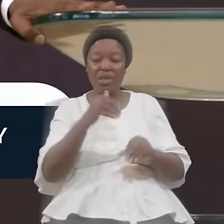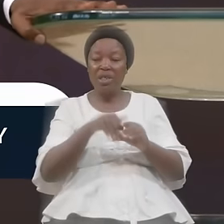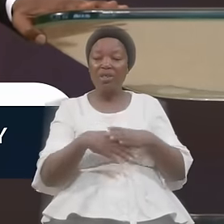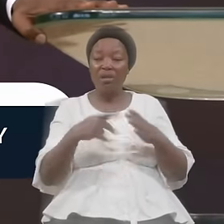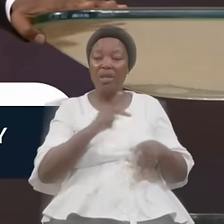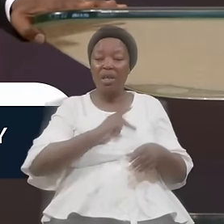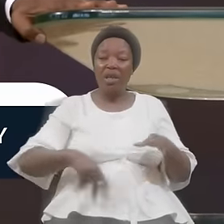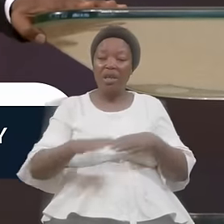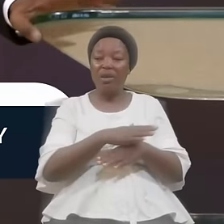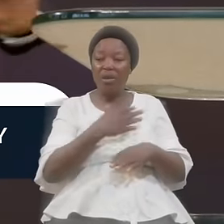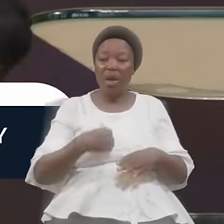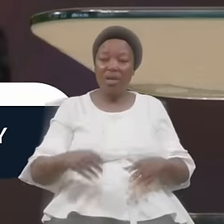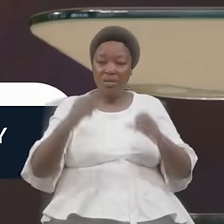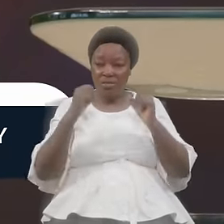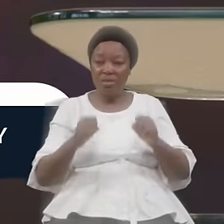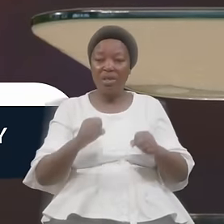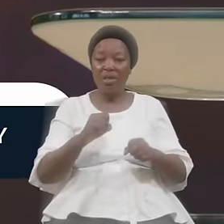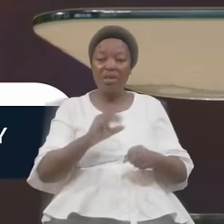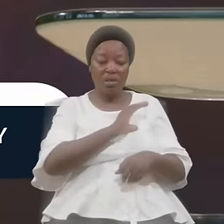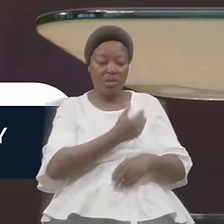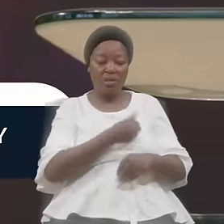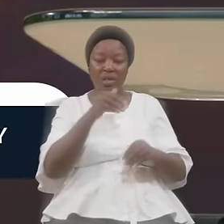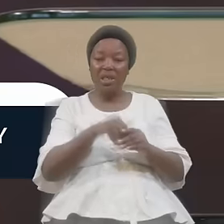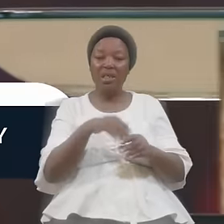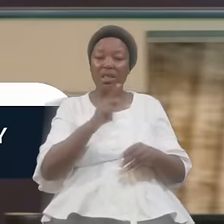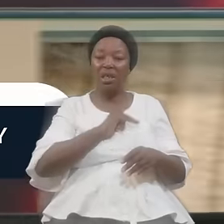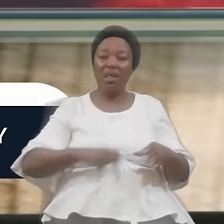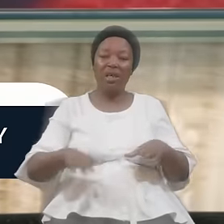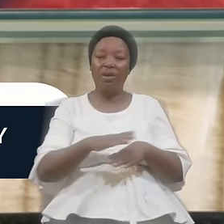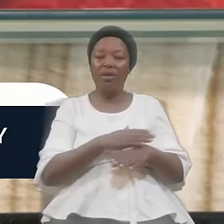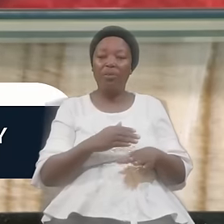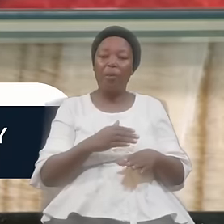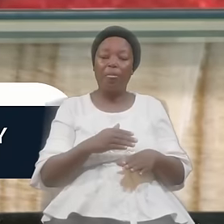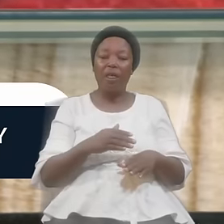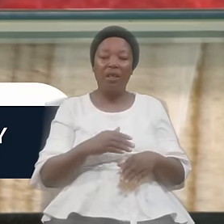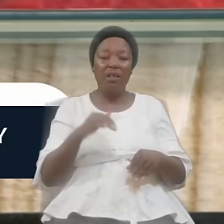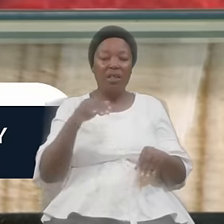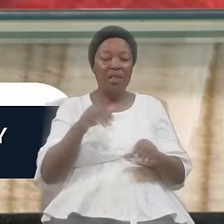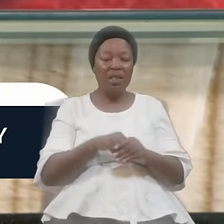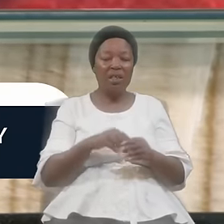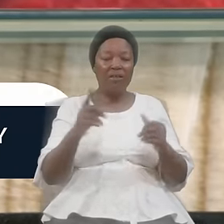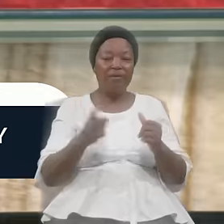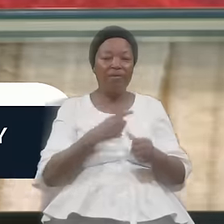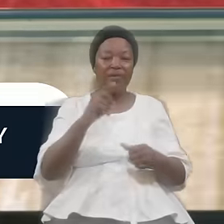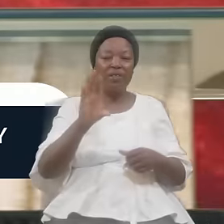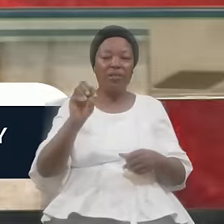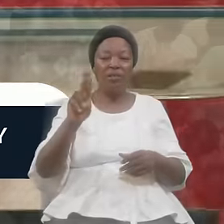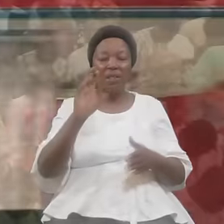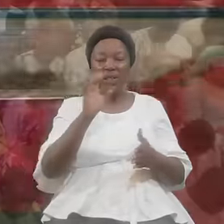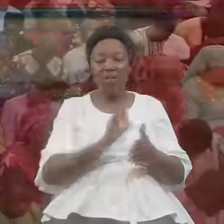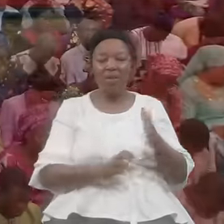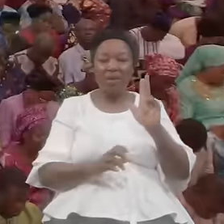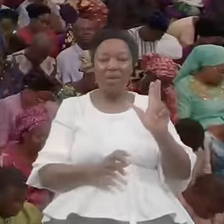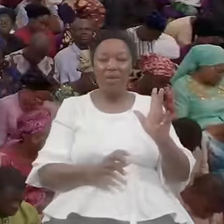And Strength These Souls In The Kingdom In First Corinthians Chapter Three